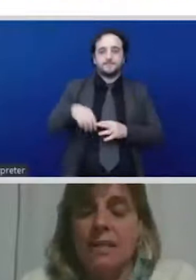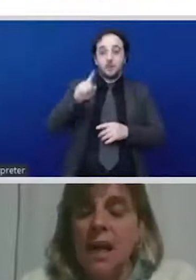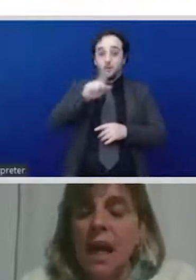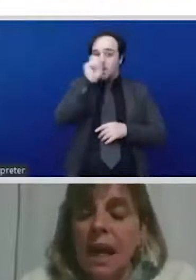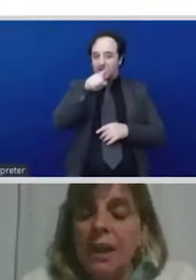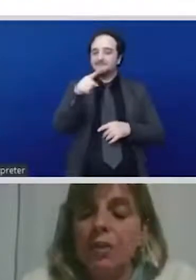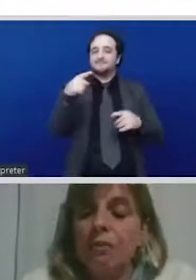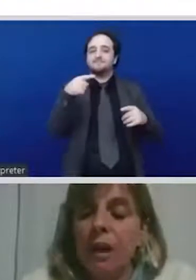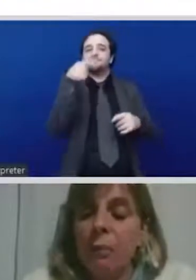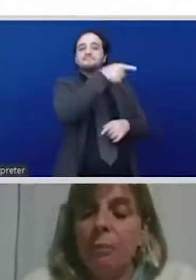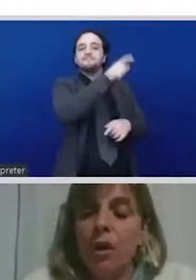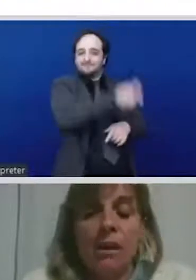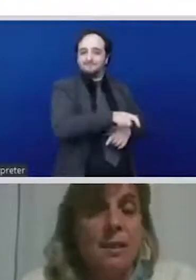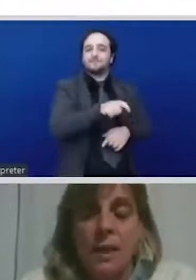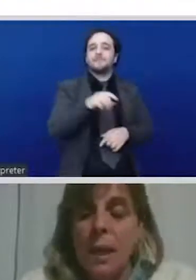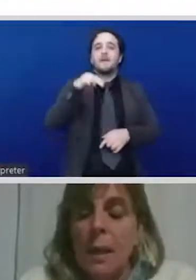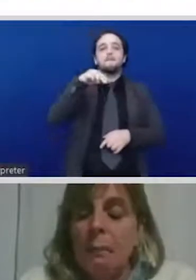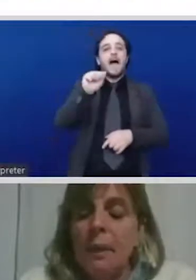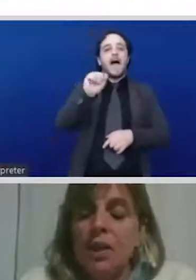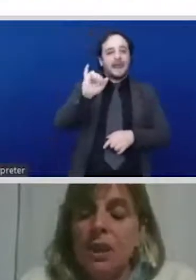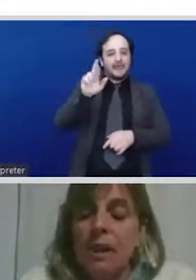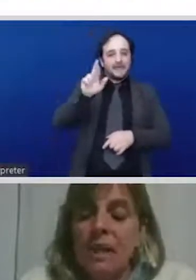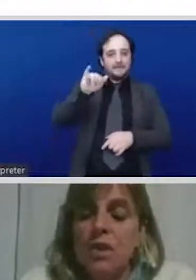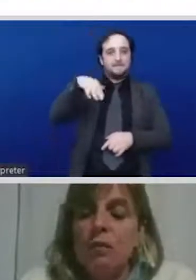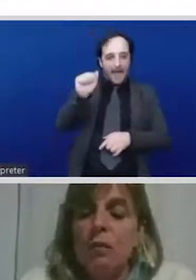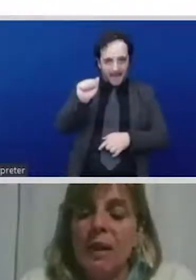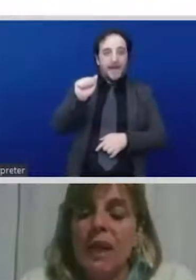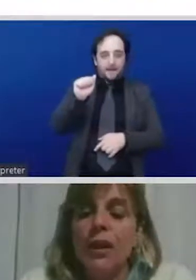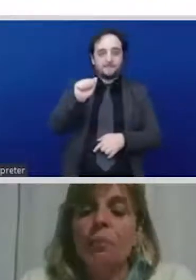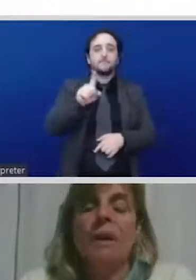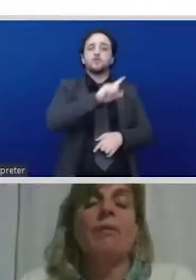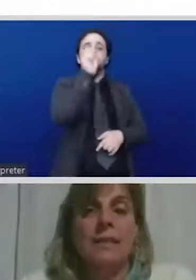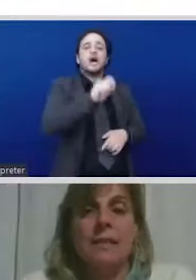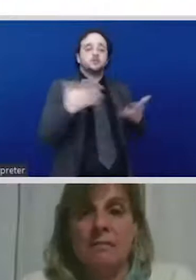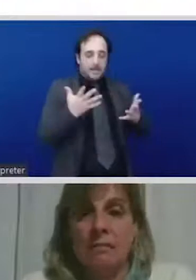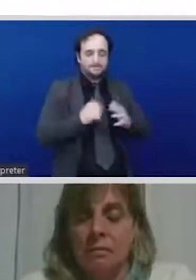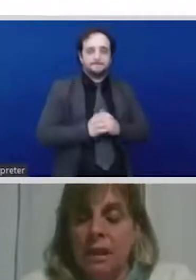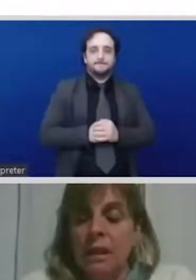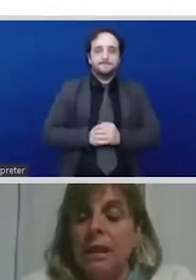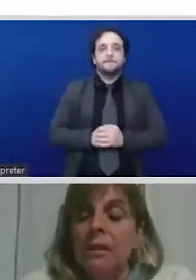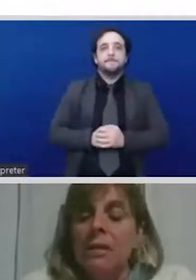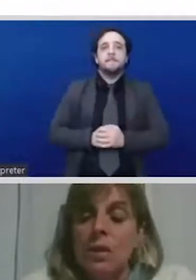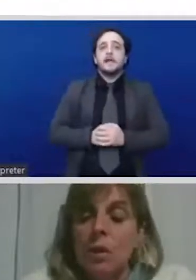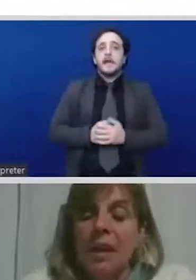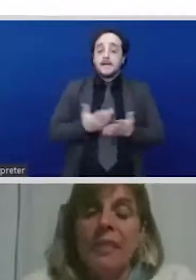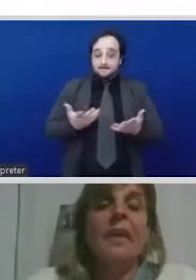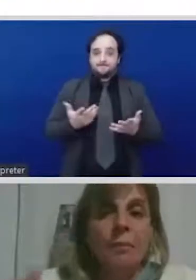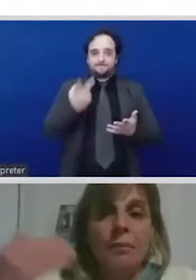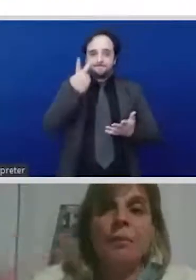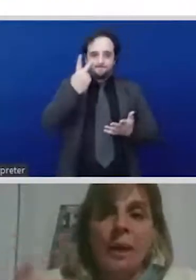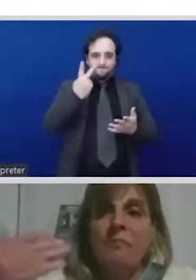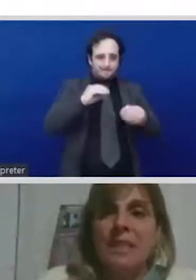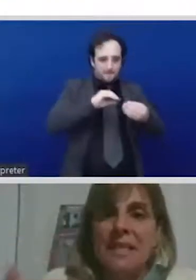and new development models built on the basis of women and human rights so I think that